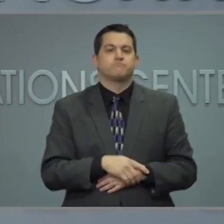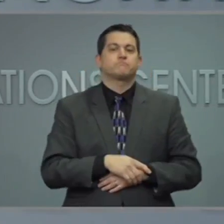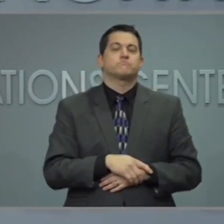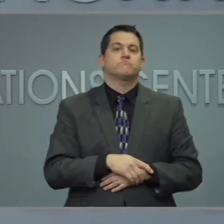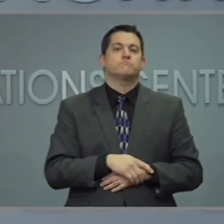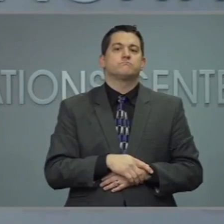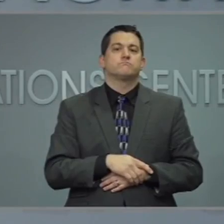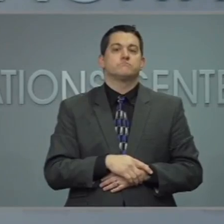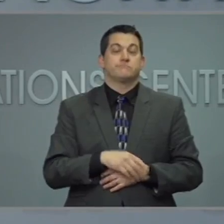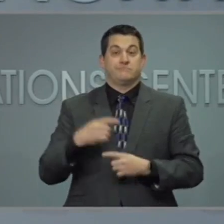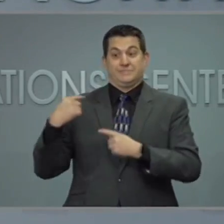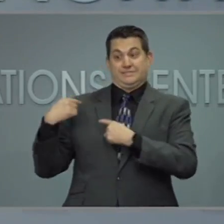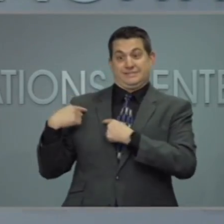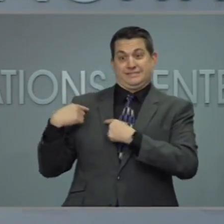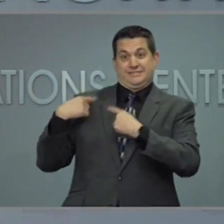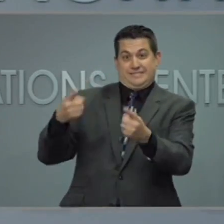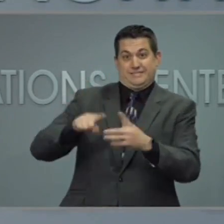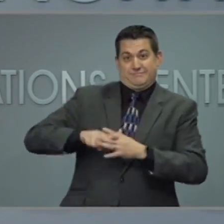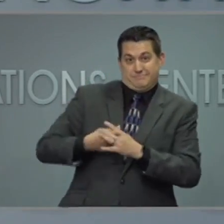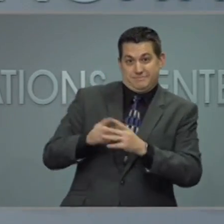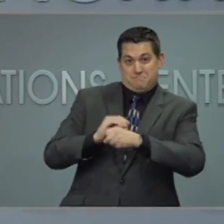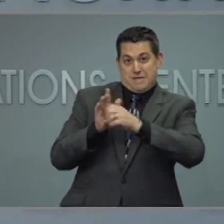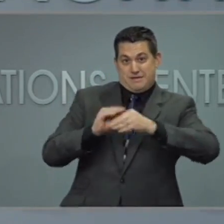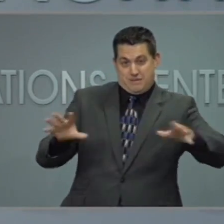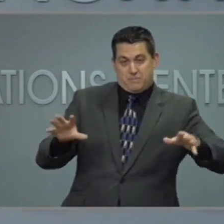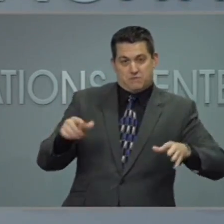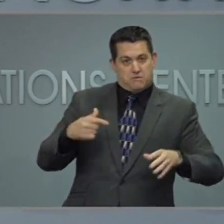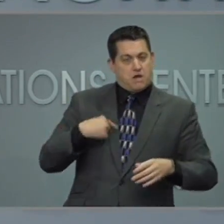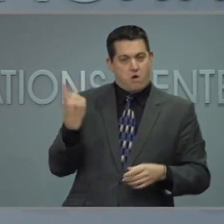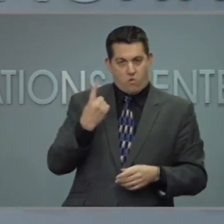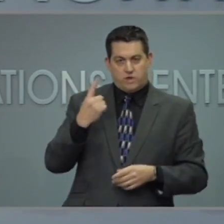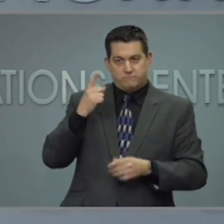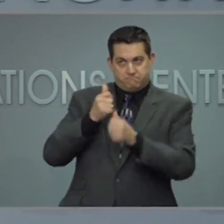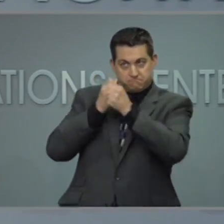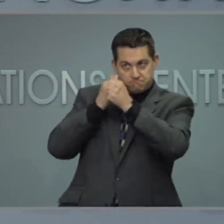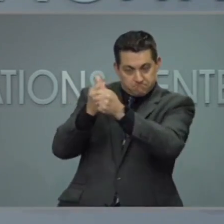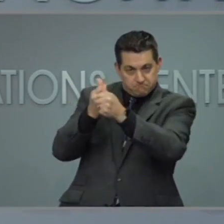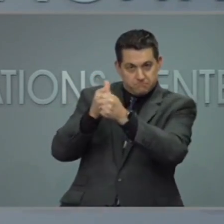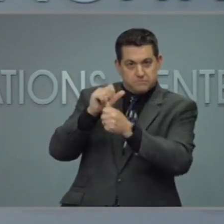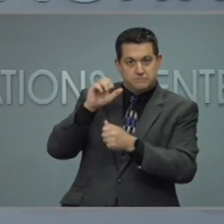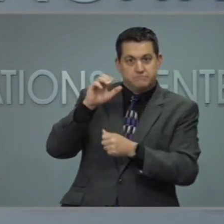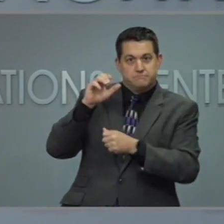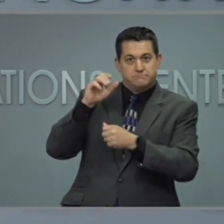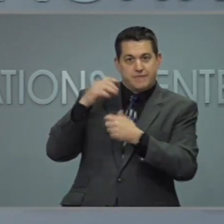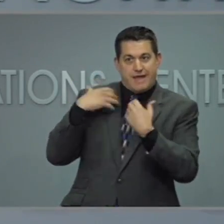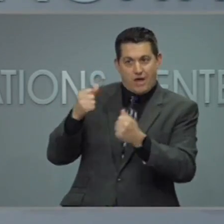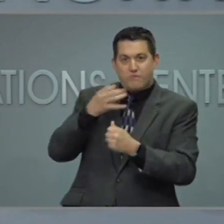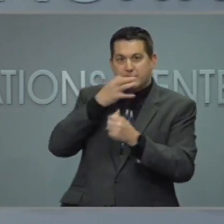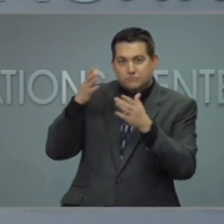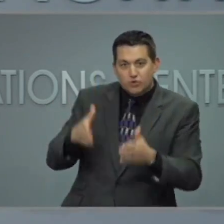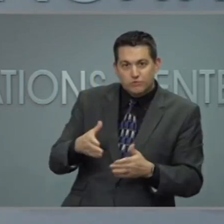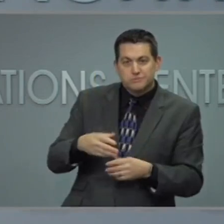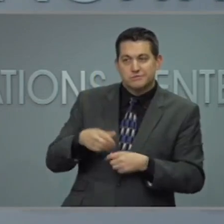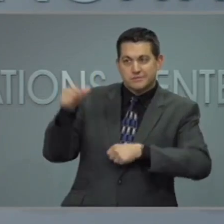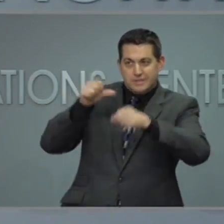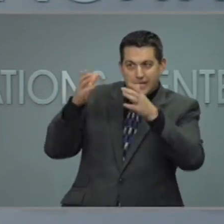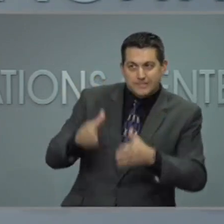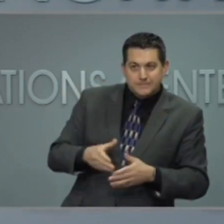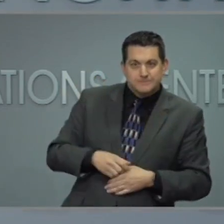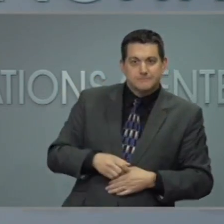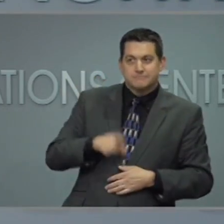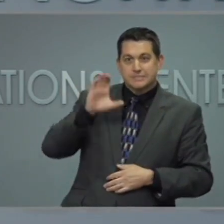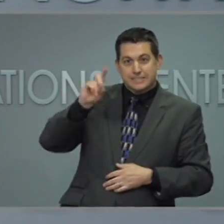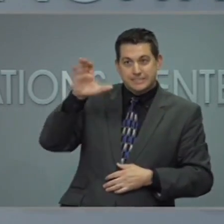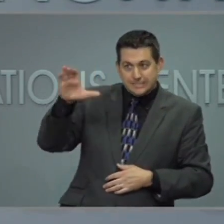I've said that we would listen to health experts and follow the science as we made decision that we would listen to the CDC,